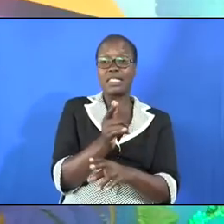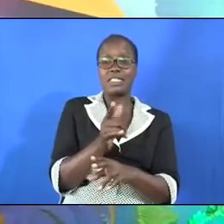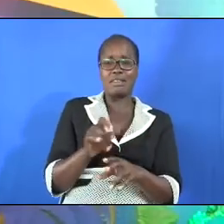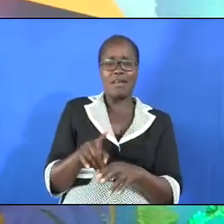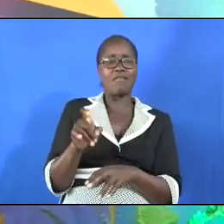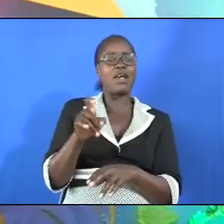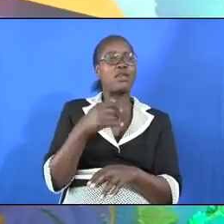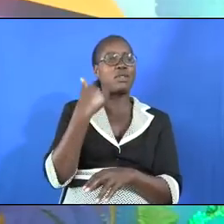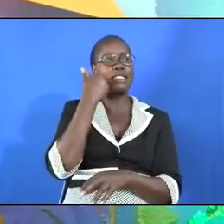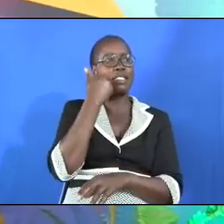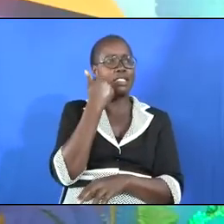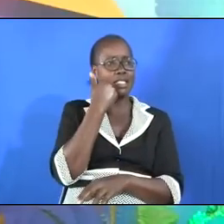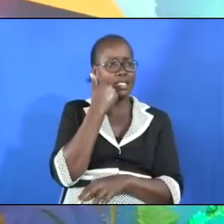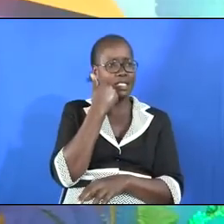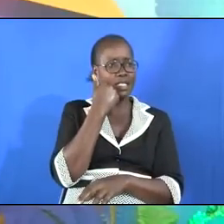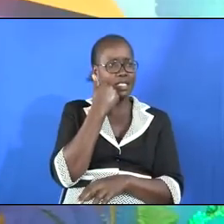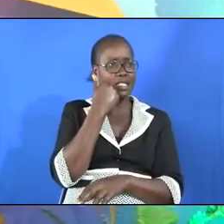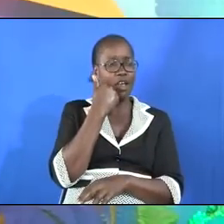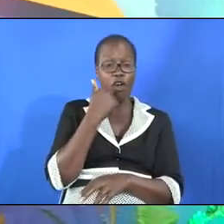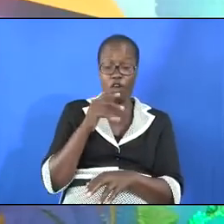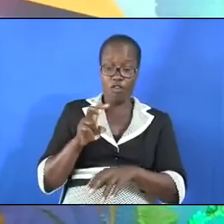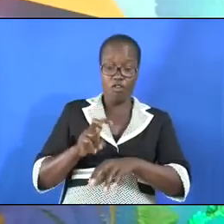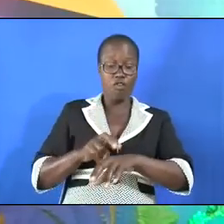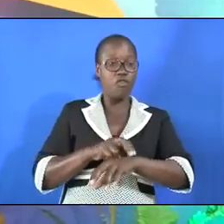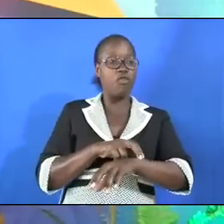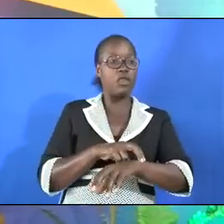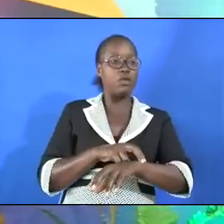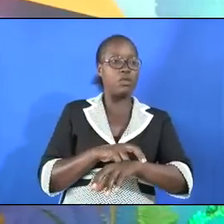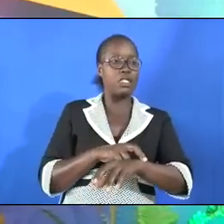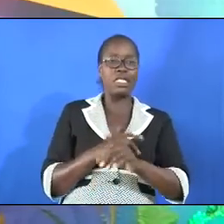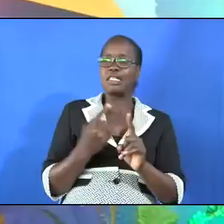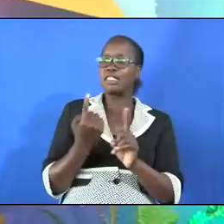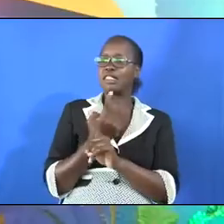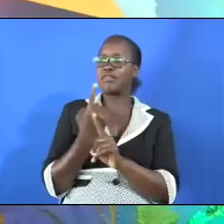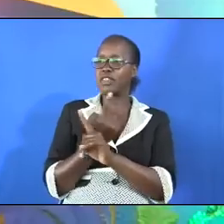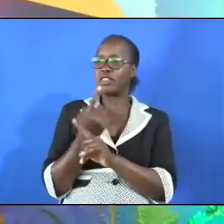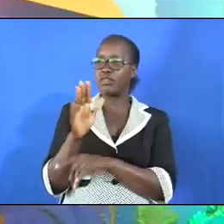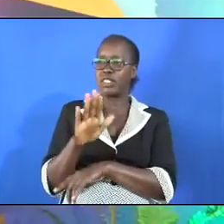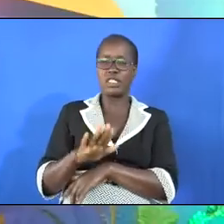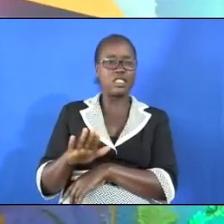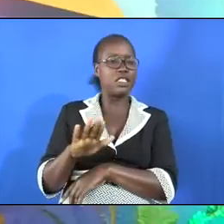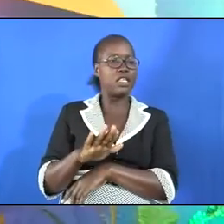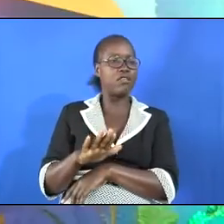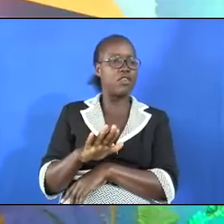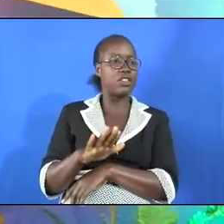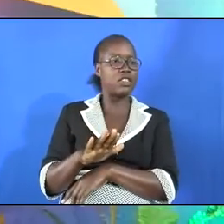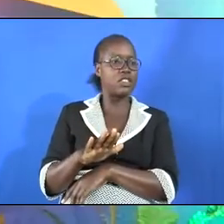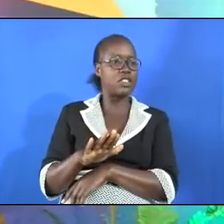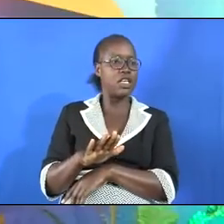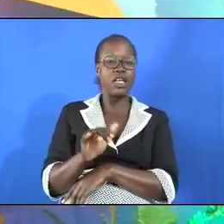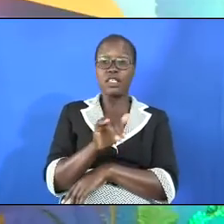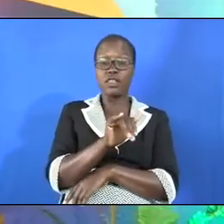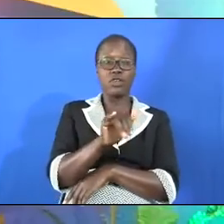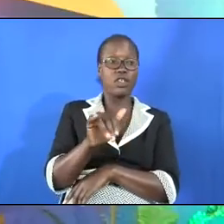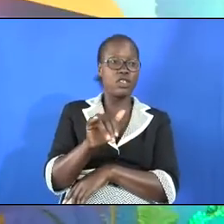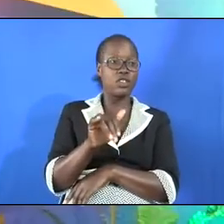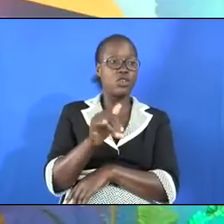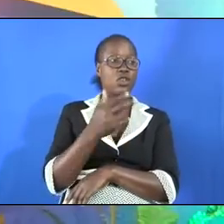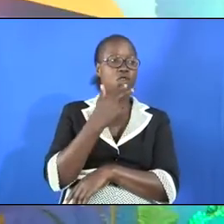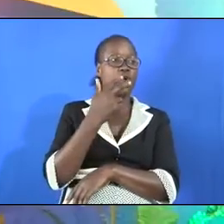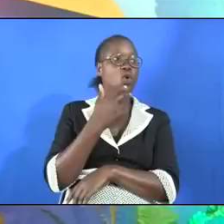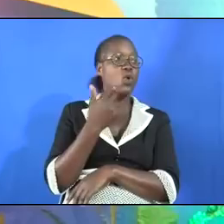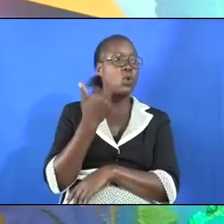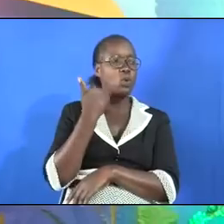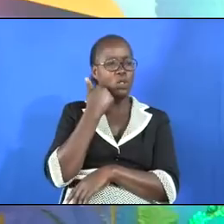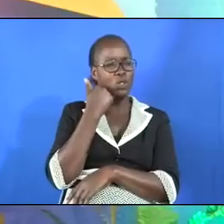of leprosy was in various stages. There were those who suffered